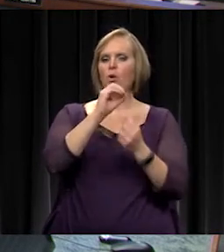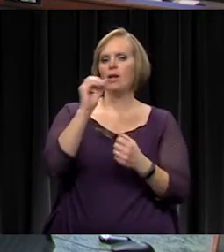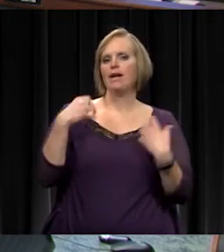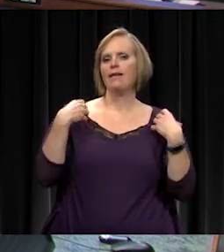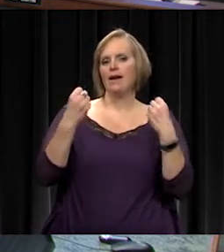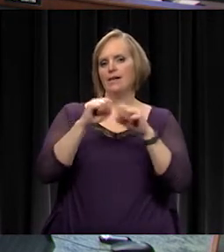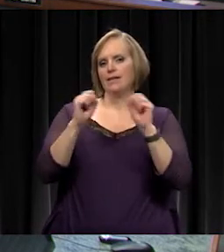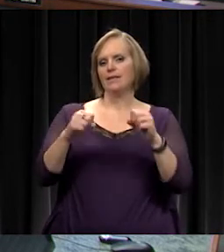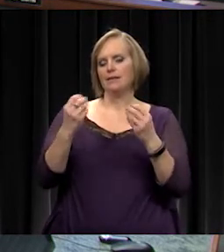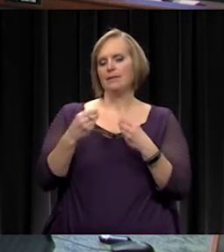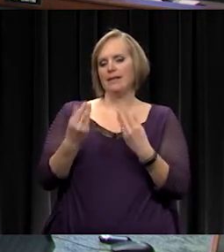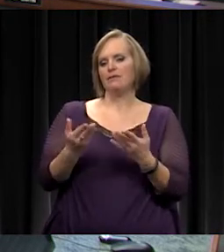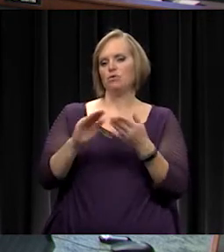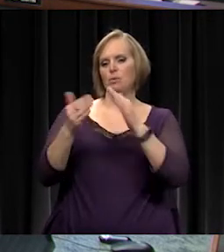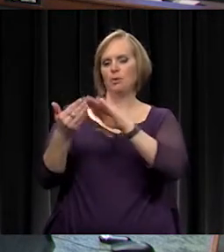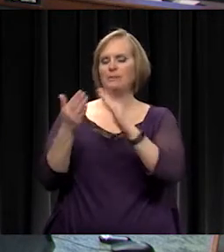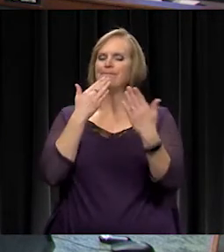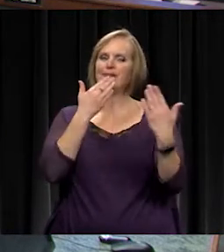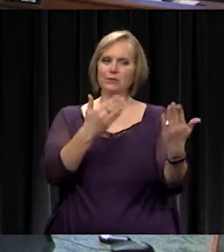to our school community. Thank you.